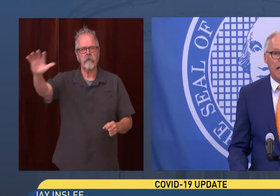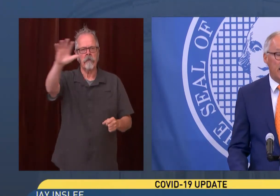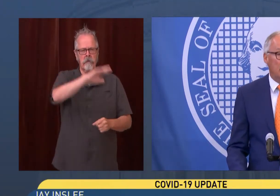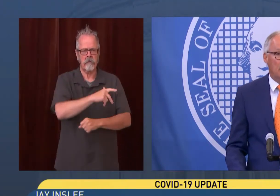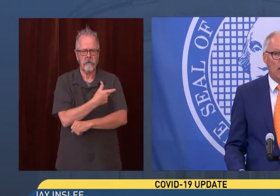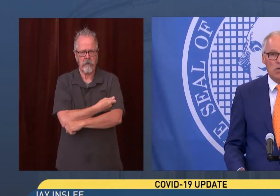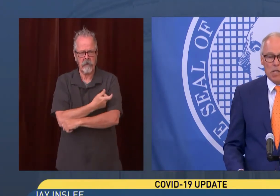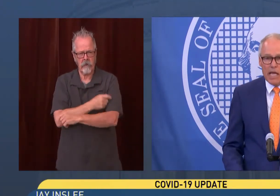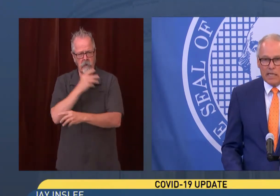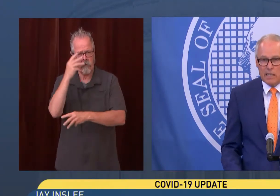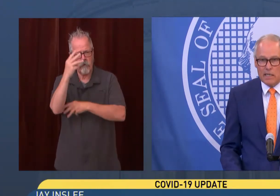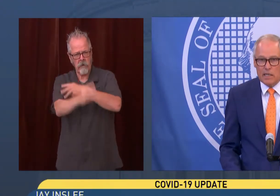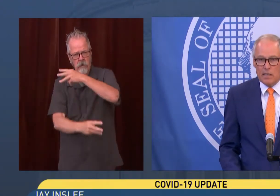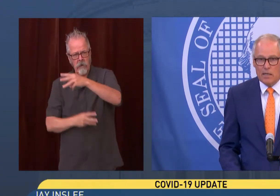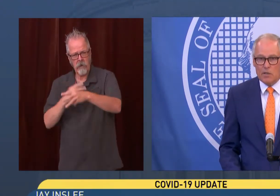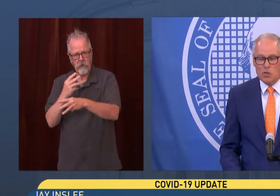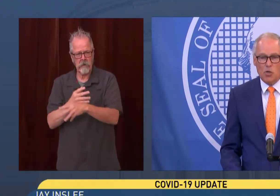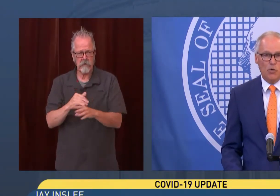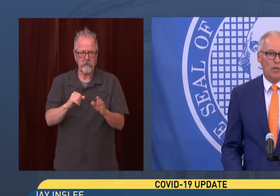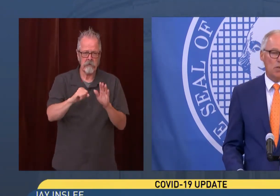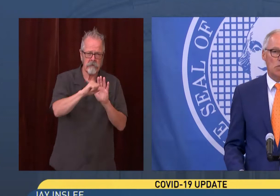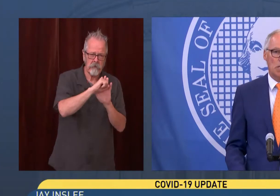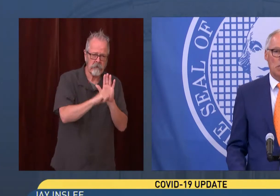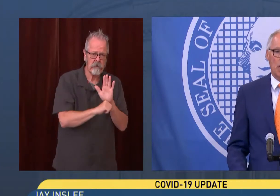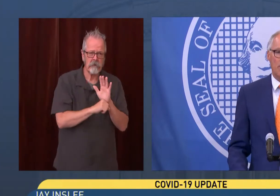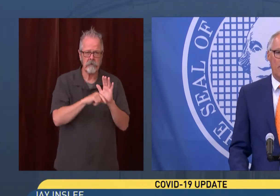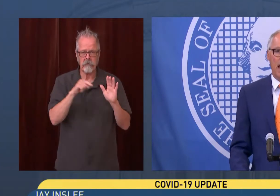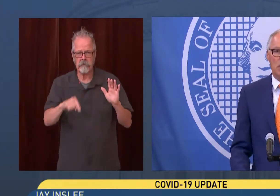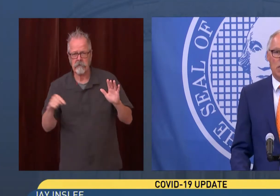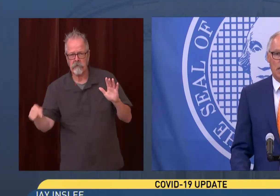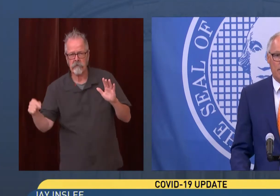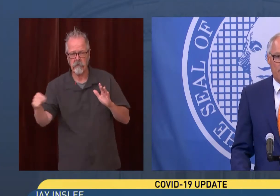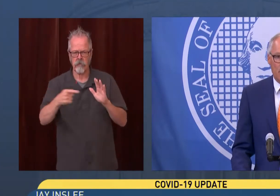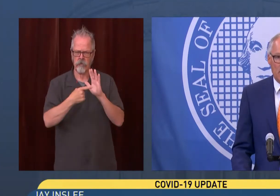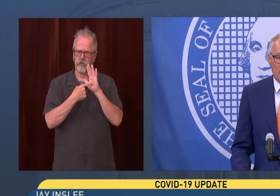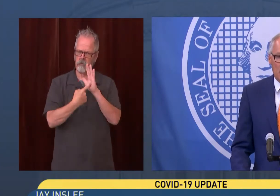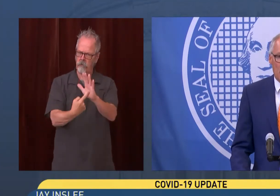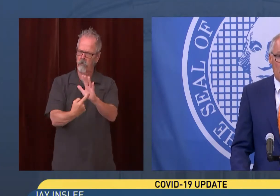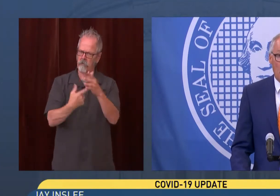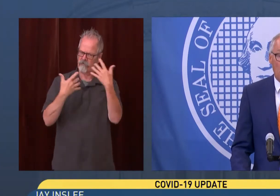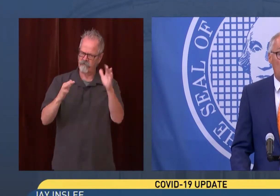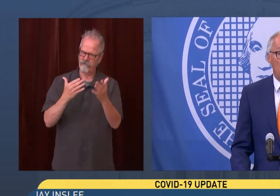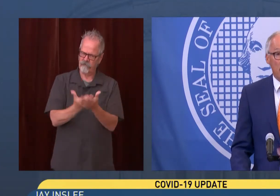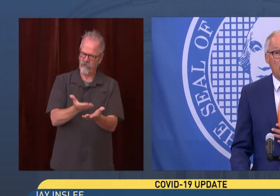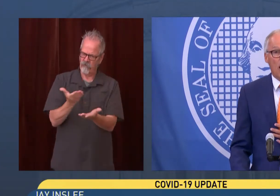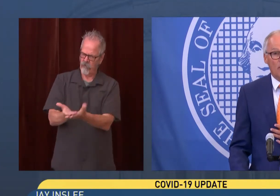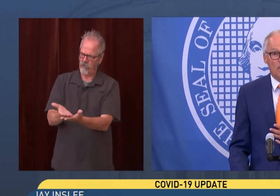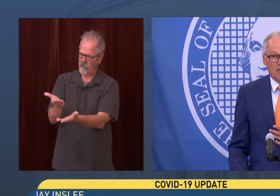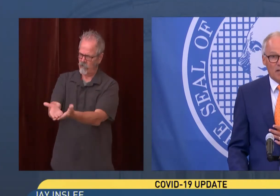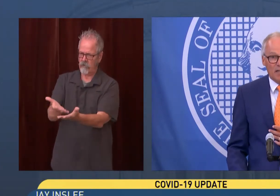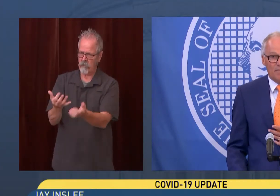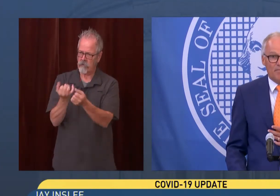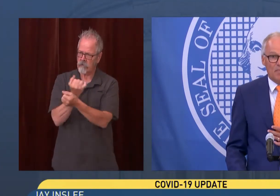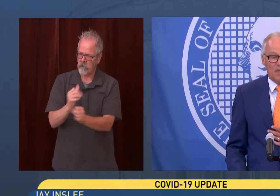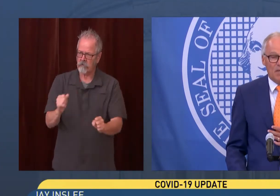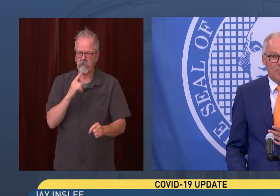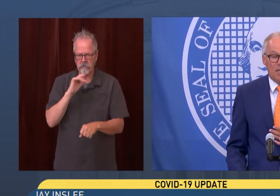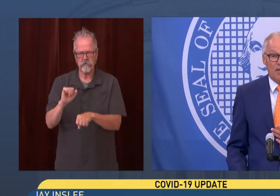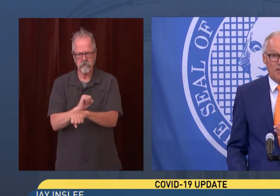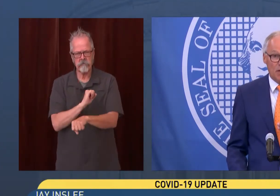our country and in our state to show that this is a safe vaccine. But we remain optimistic